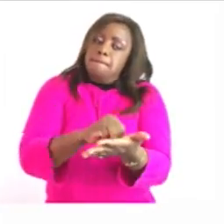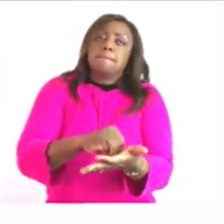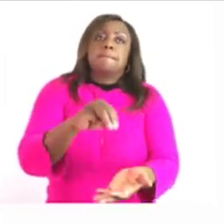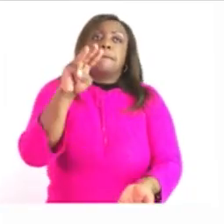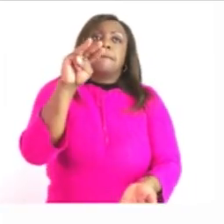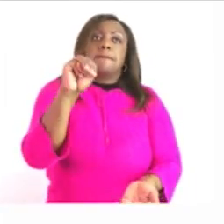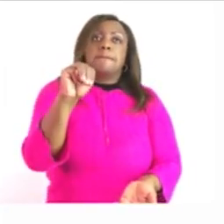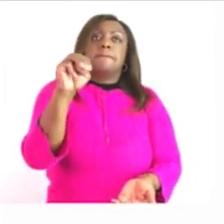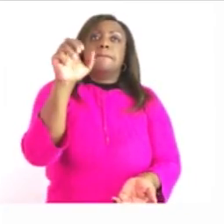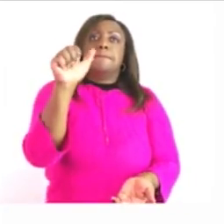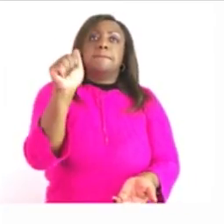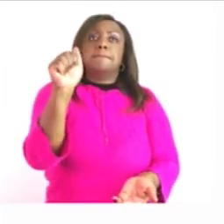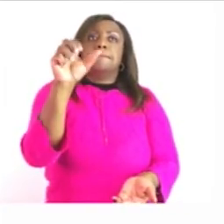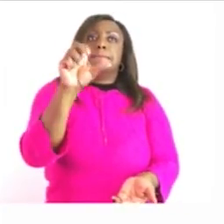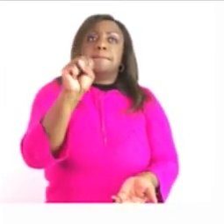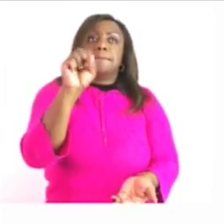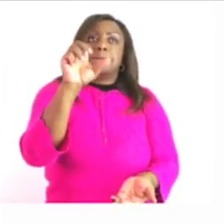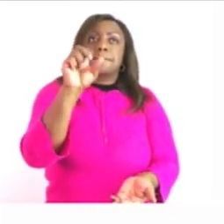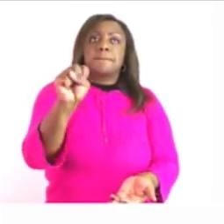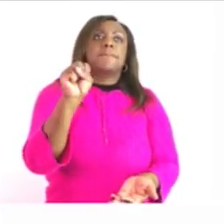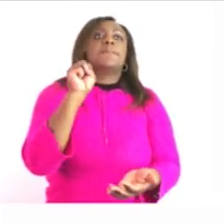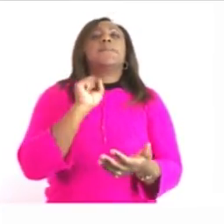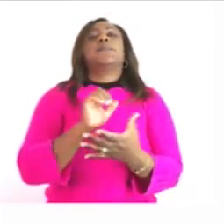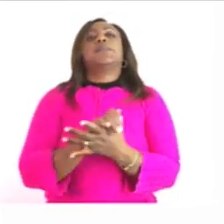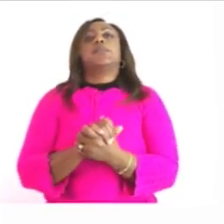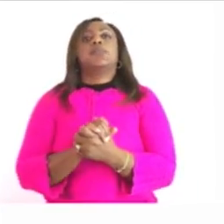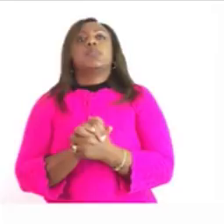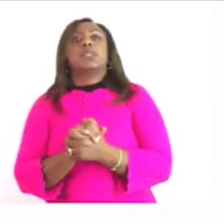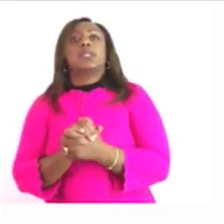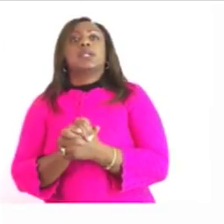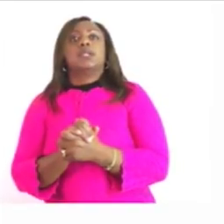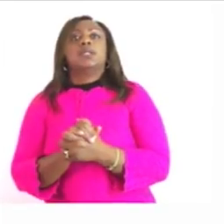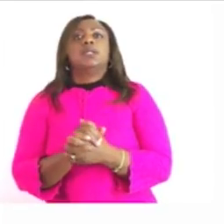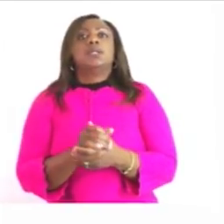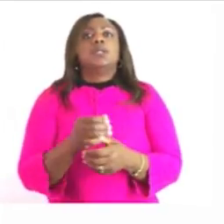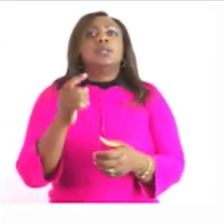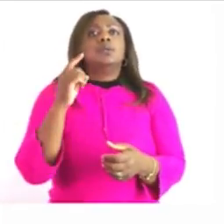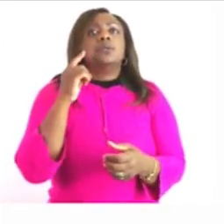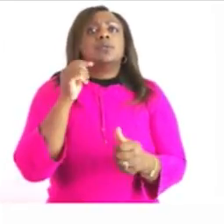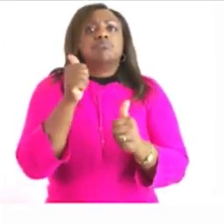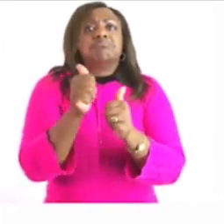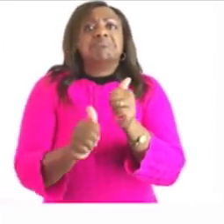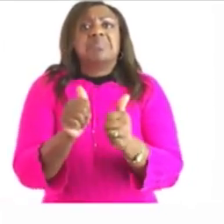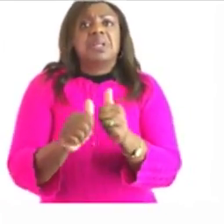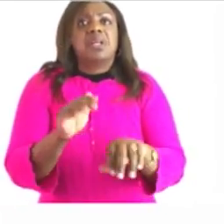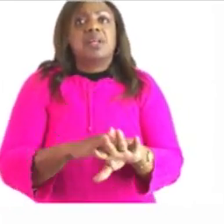the estimate the you can take one loaf of bread